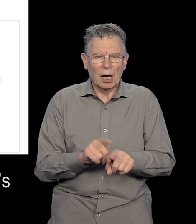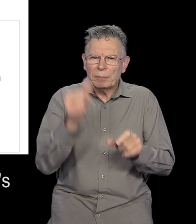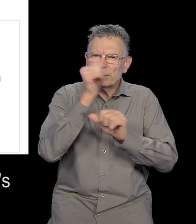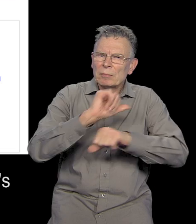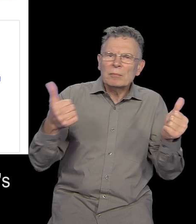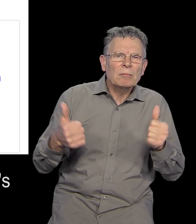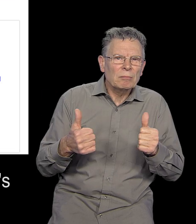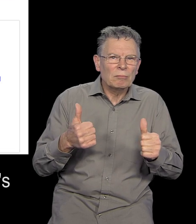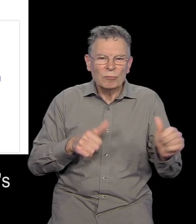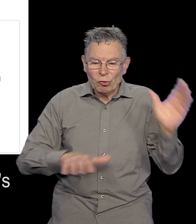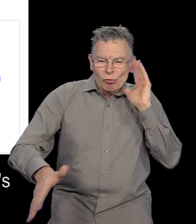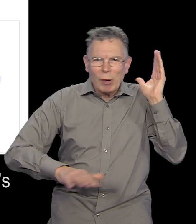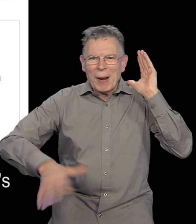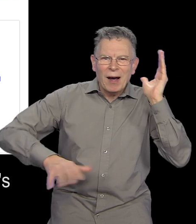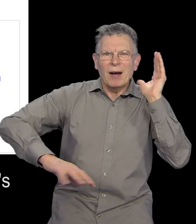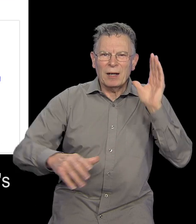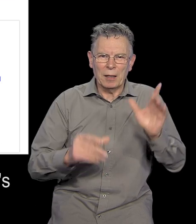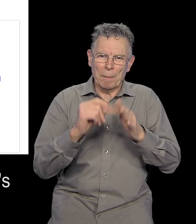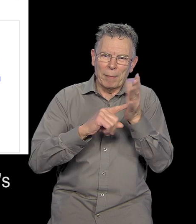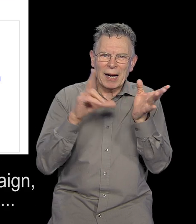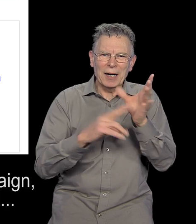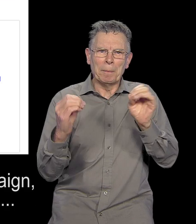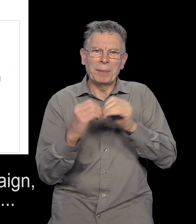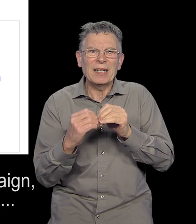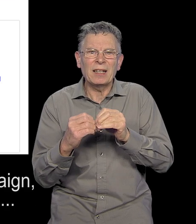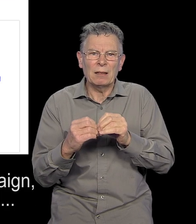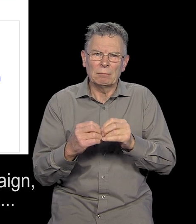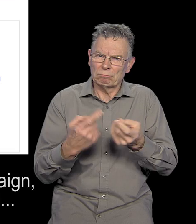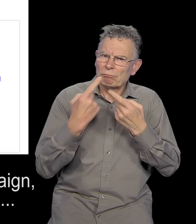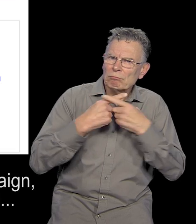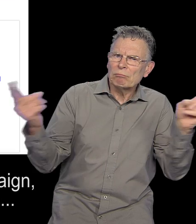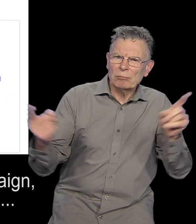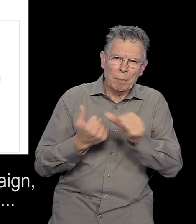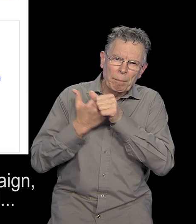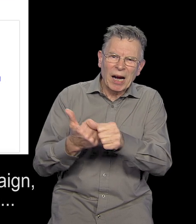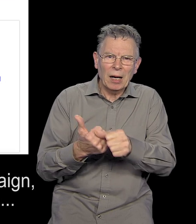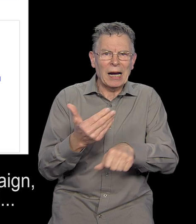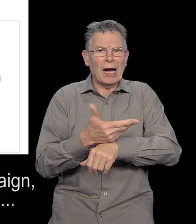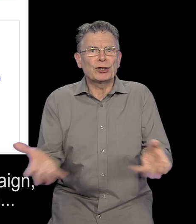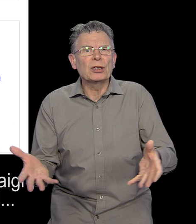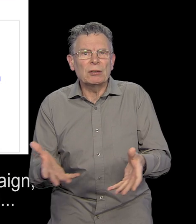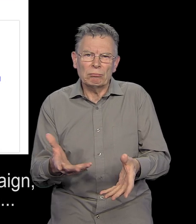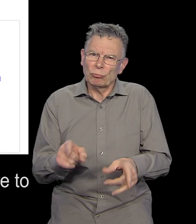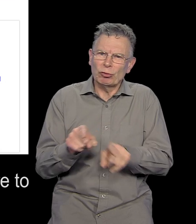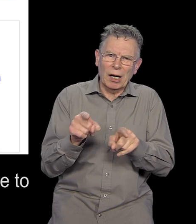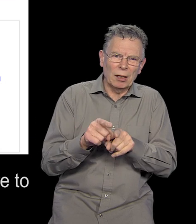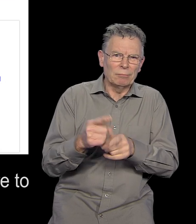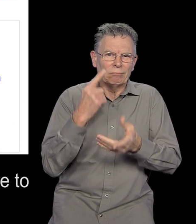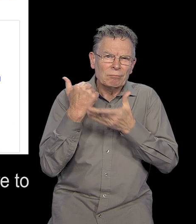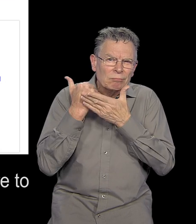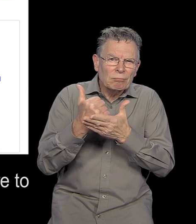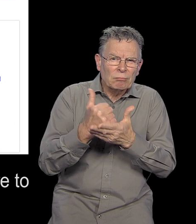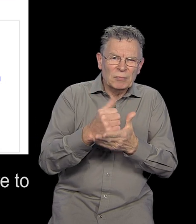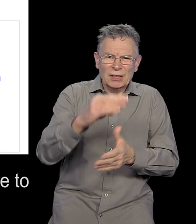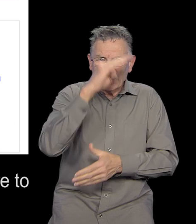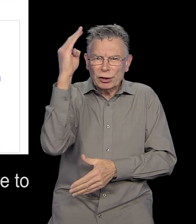Along with rapper Plan B, he's publicly backed Action on Hearing Losses campaign, which spells out the potential dangers of prolonged